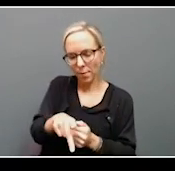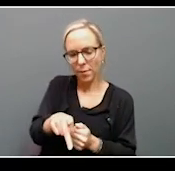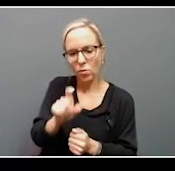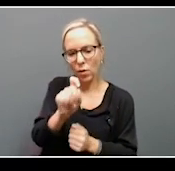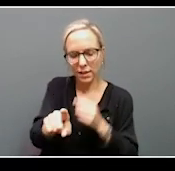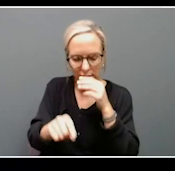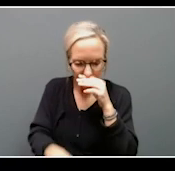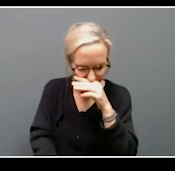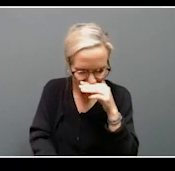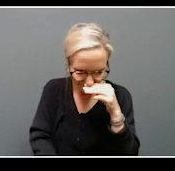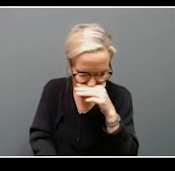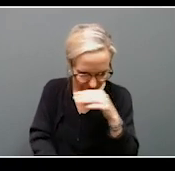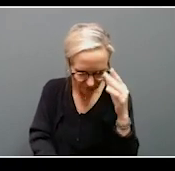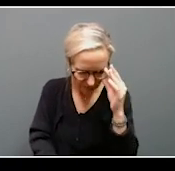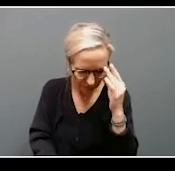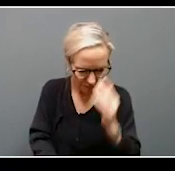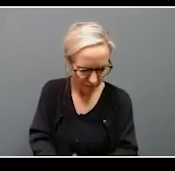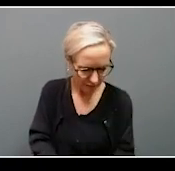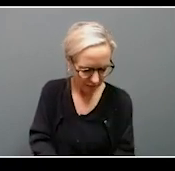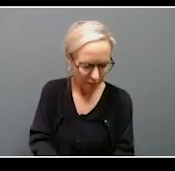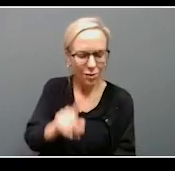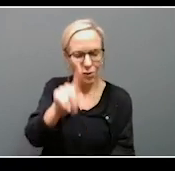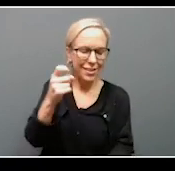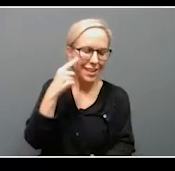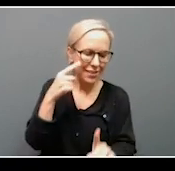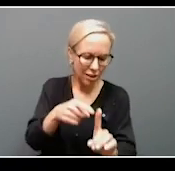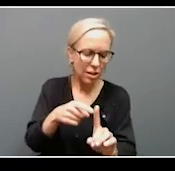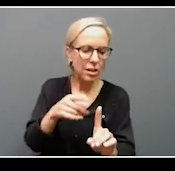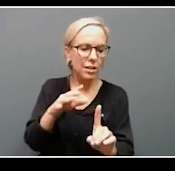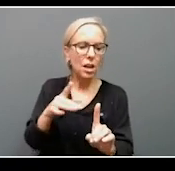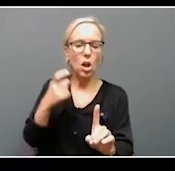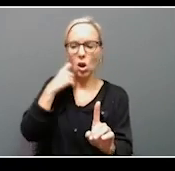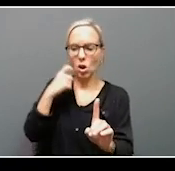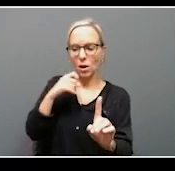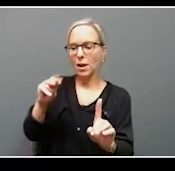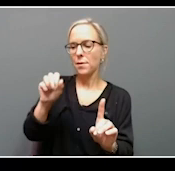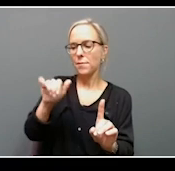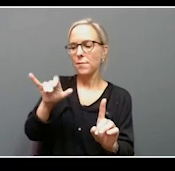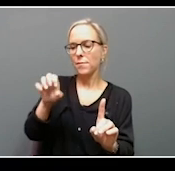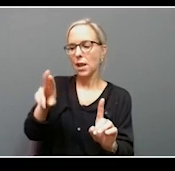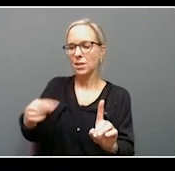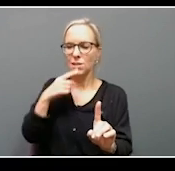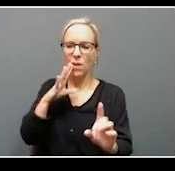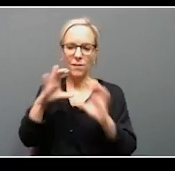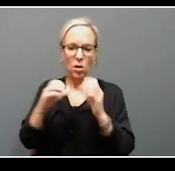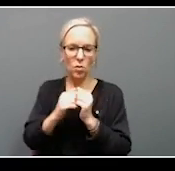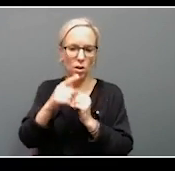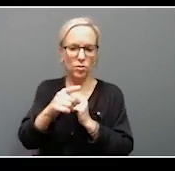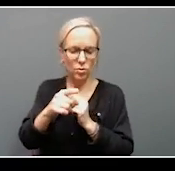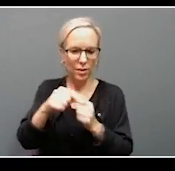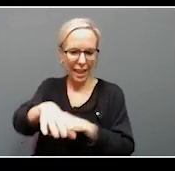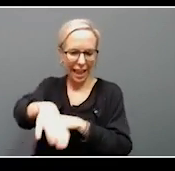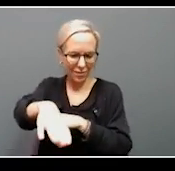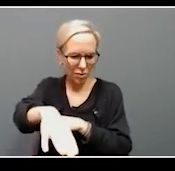The governor, well, you are the governor. Earlier today, the mayor said he was going to have a conversation with me this afternoon. Sure. He said it